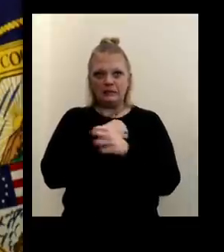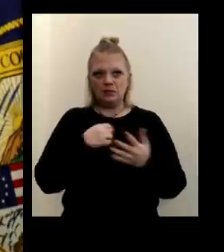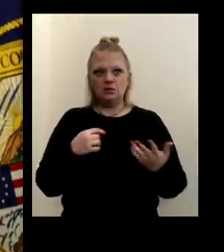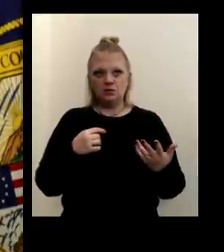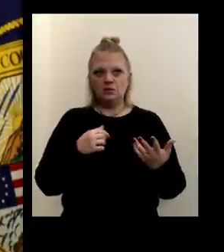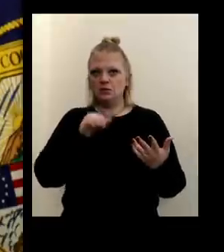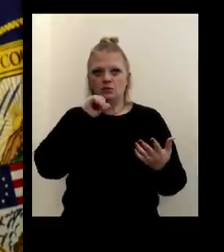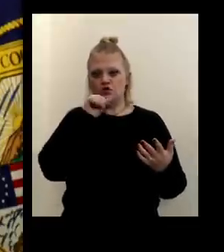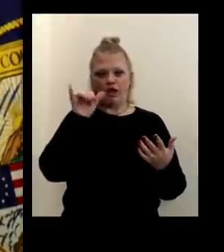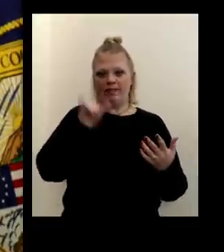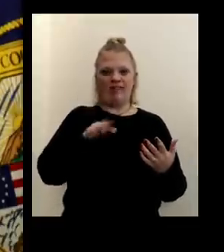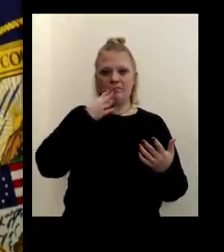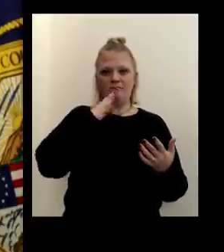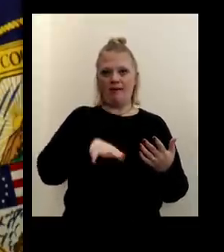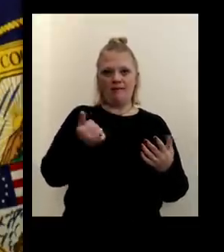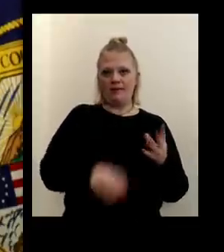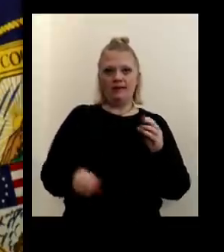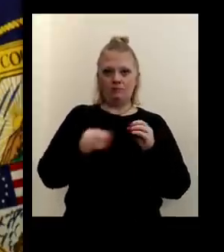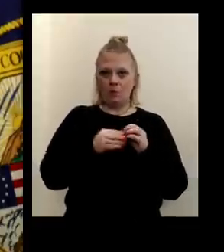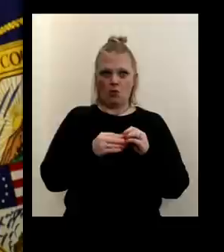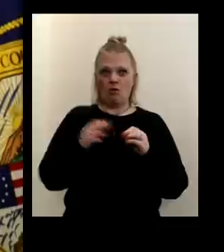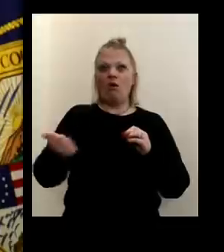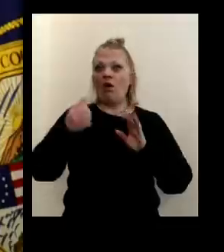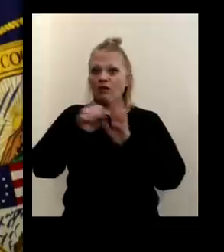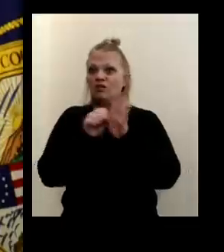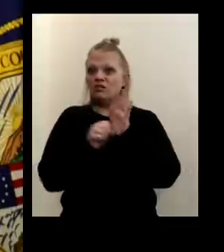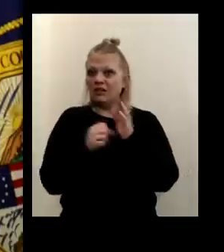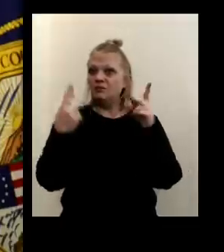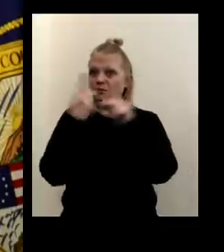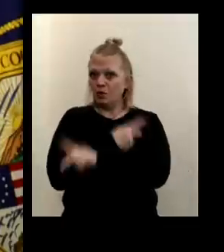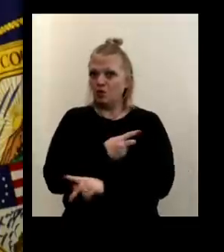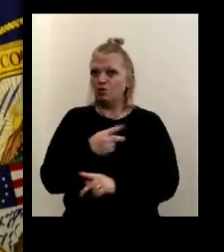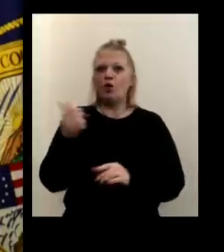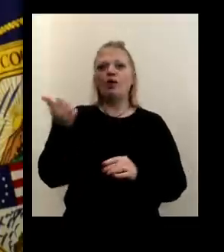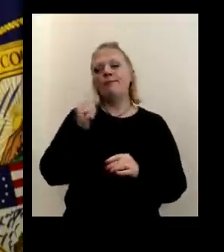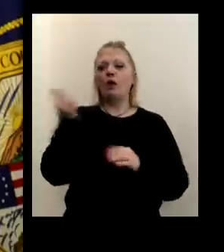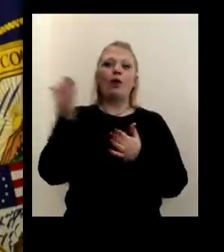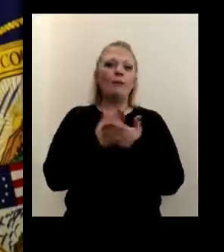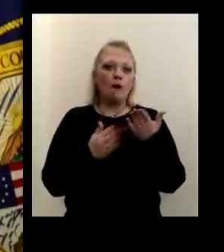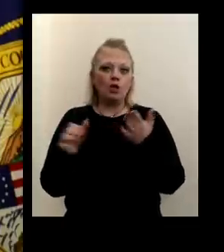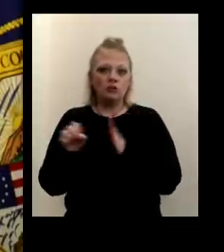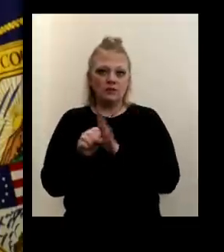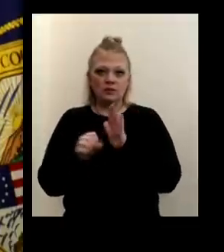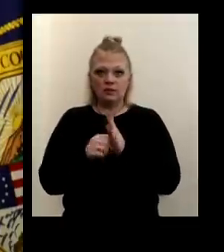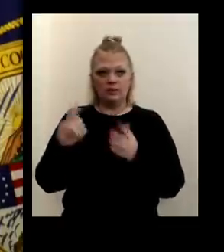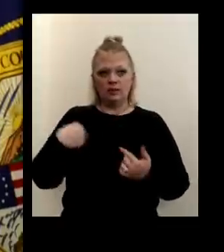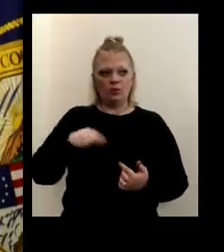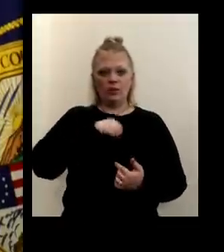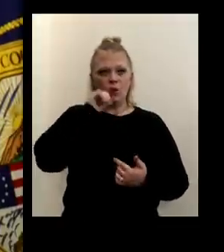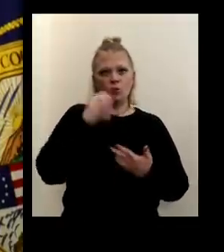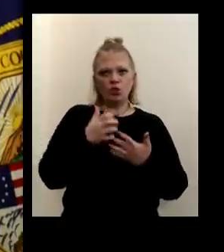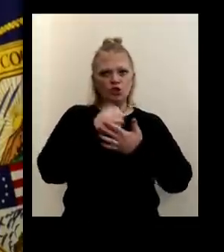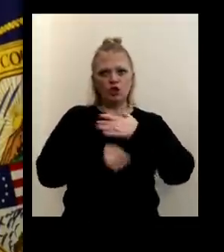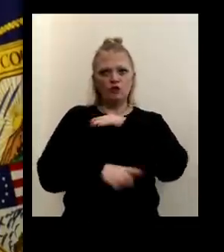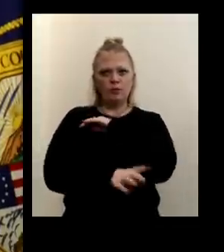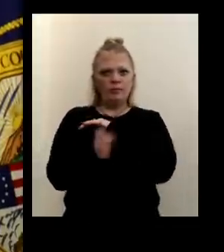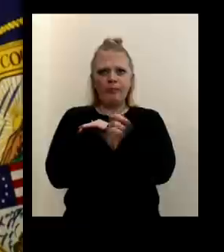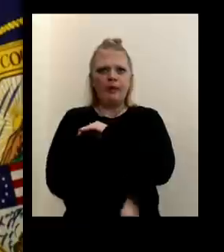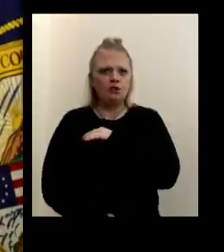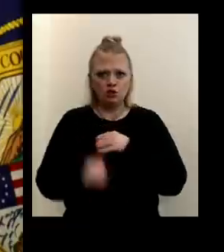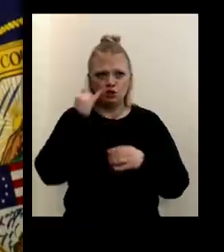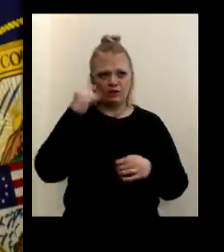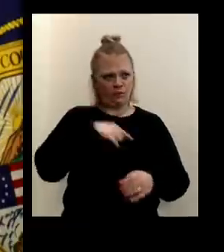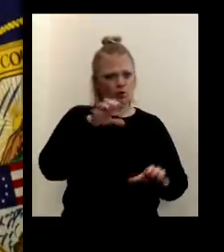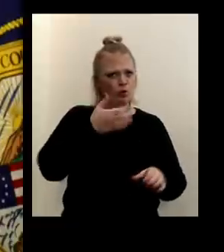and there are other parts of New York state that are much worse than we are and we do not deserve to be penalized if we are doing a better job.